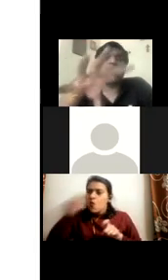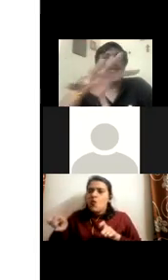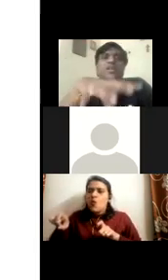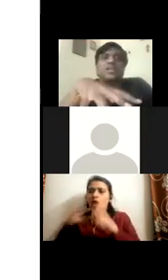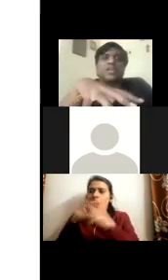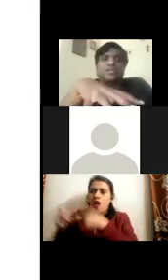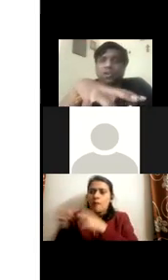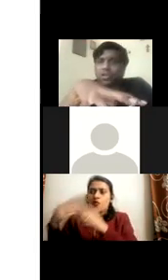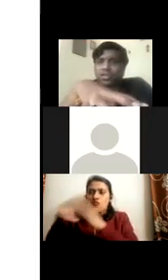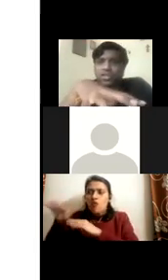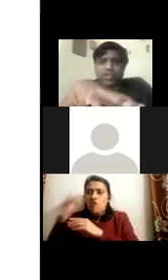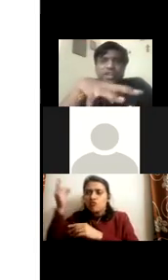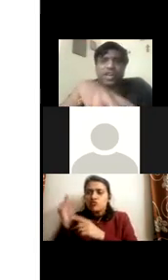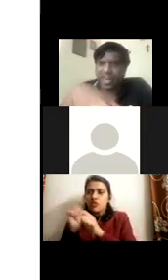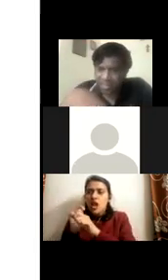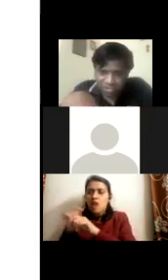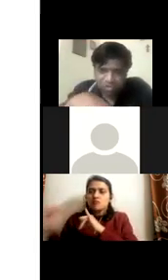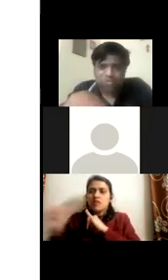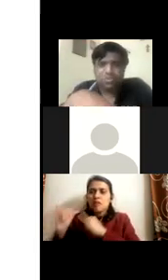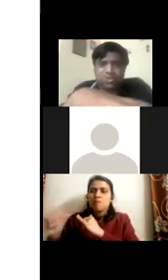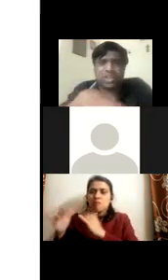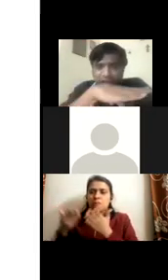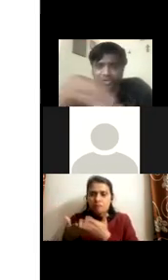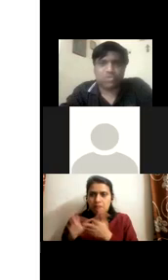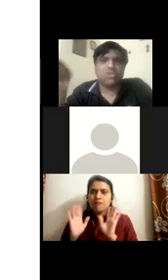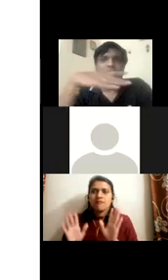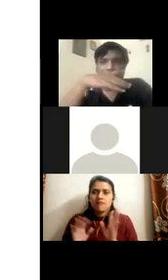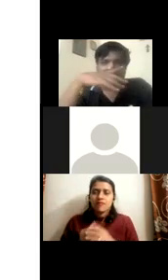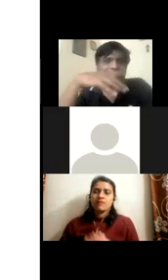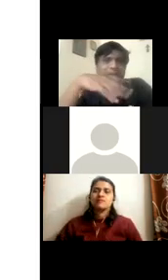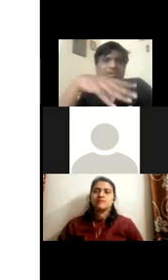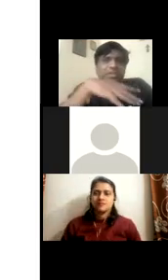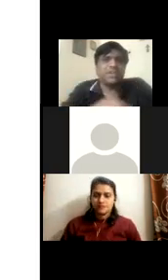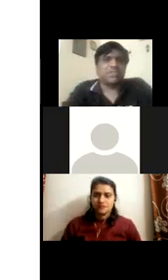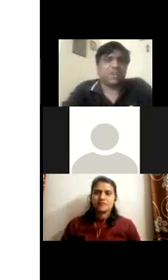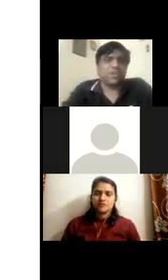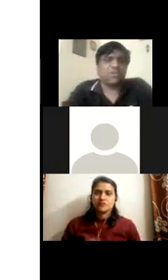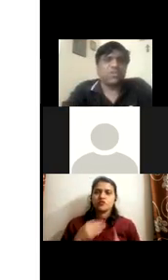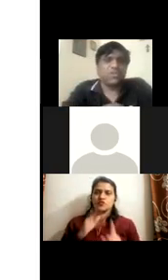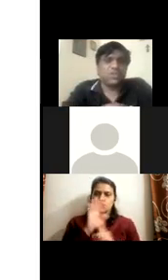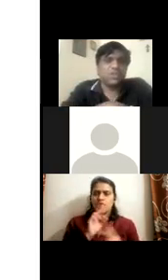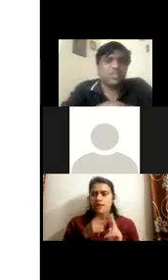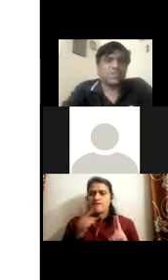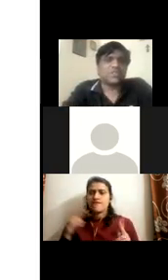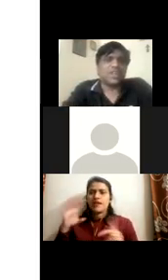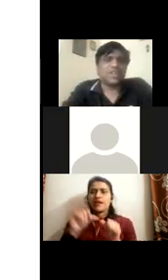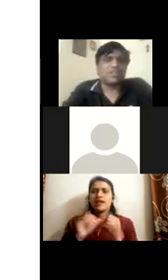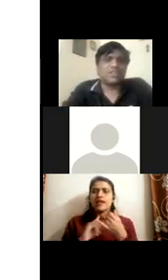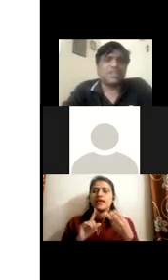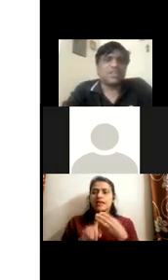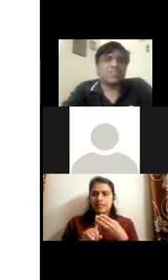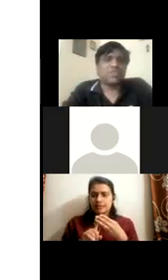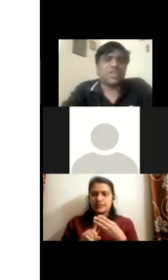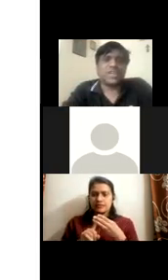this model is called the train and hire. I'll show you one more slide to show, um, a case study of how, uh, specifically